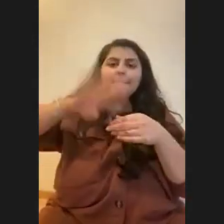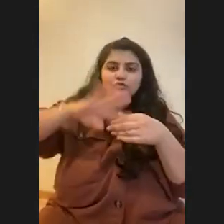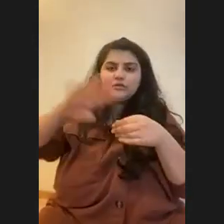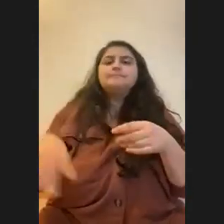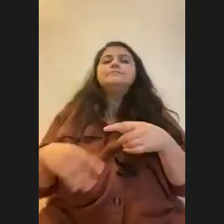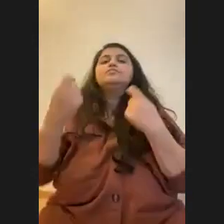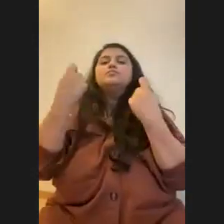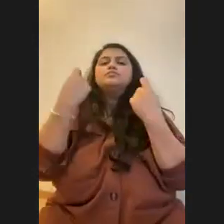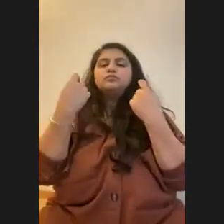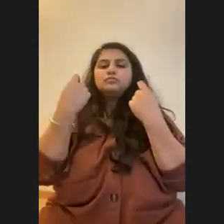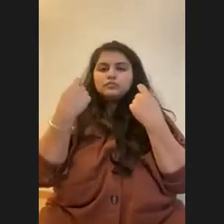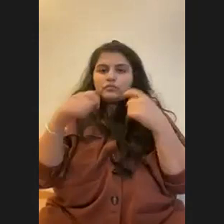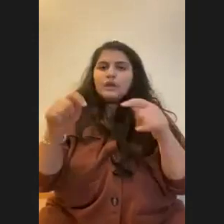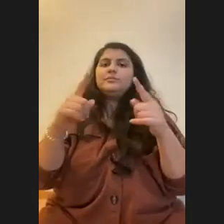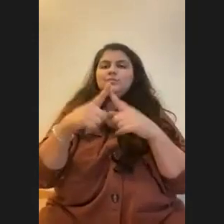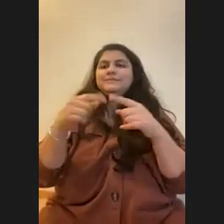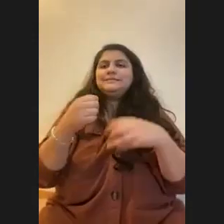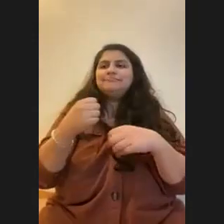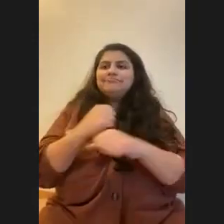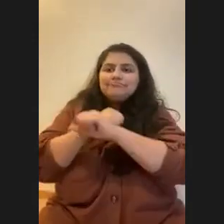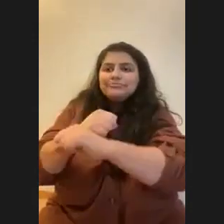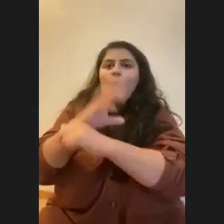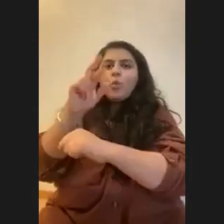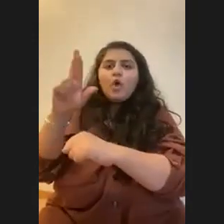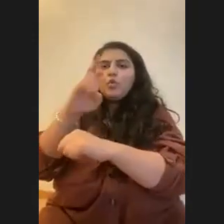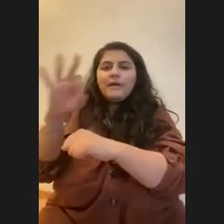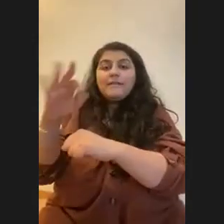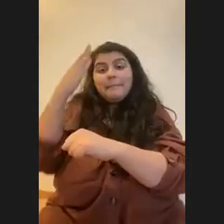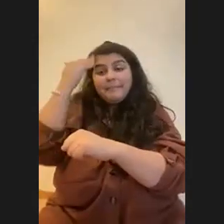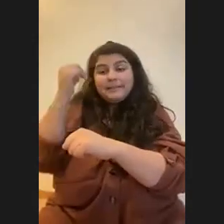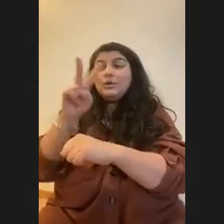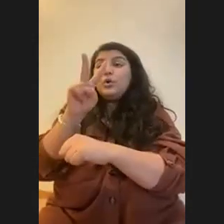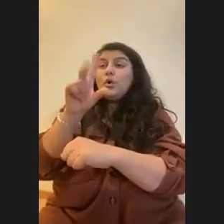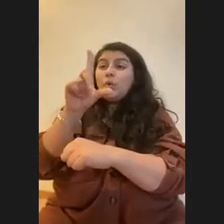maybe save the coral reefs. Cause right now it's not looking like they're going to be, there's going to be much by 2050.